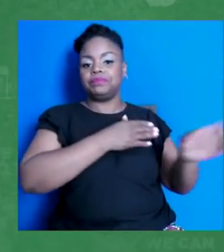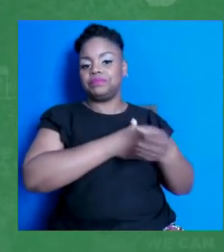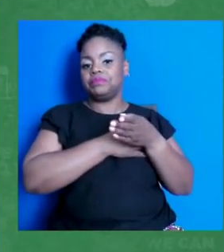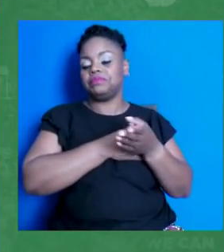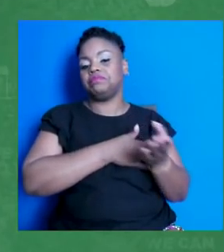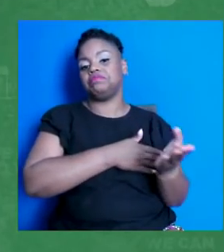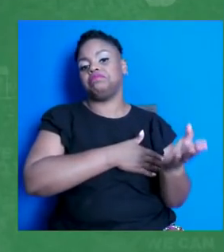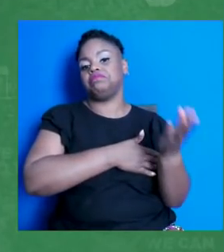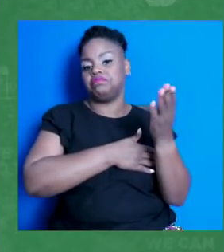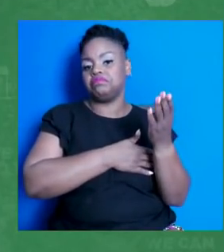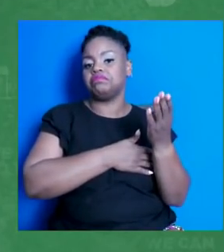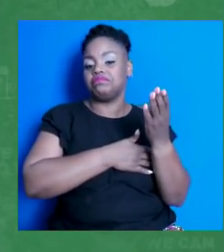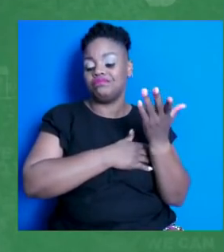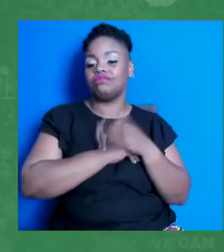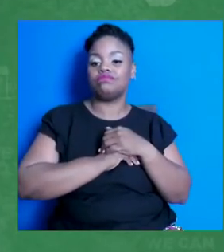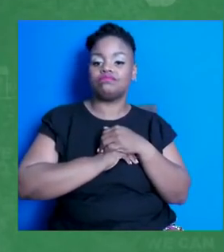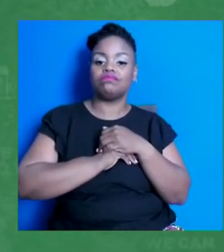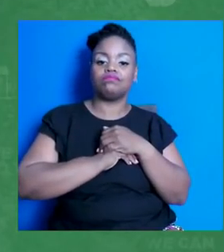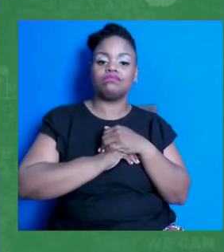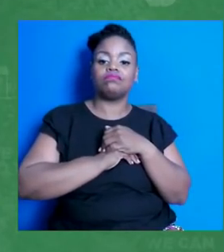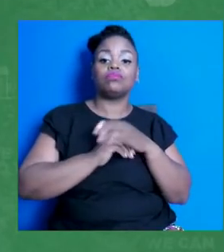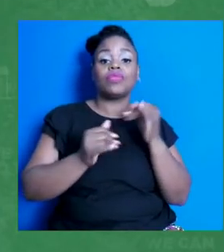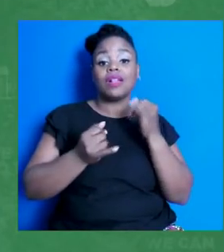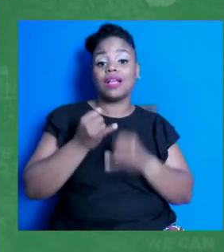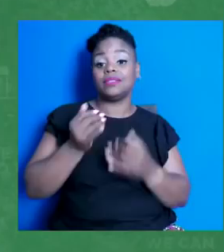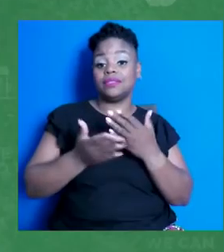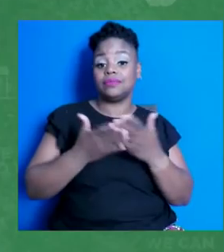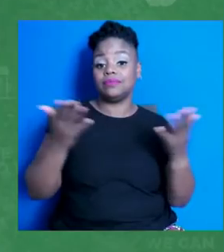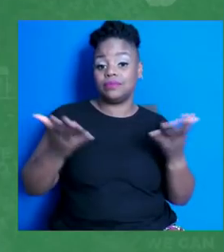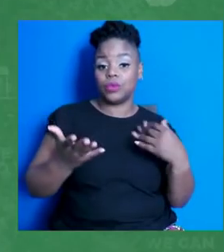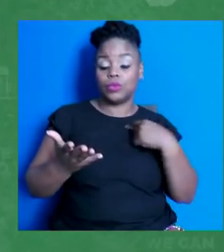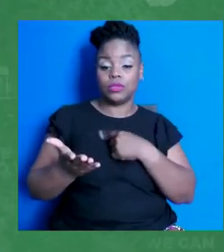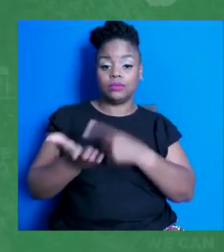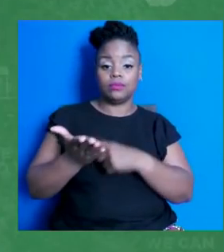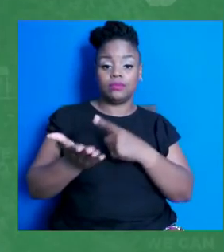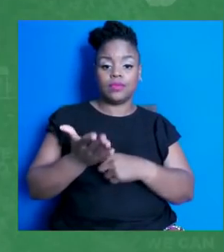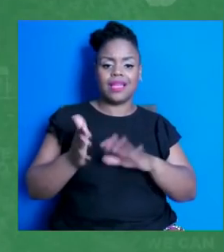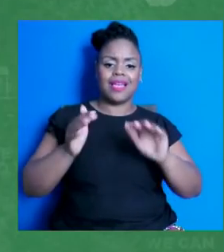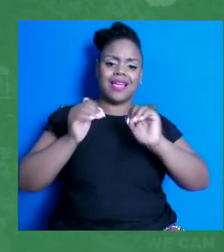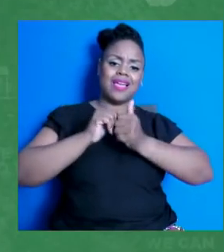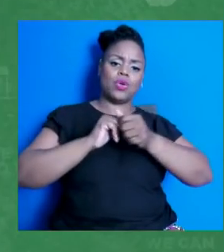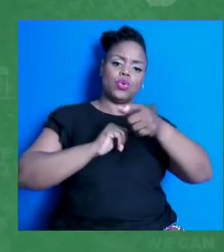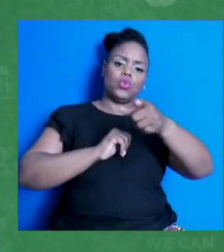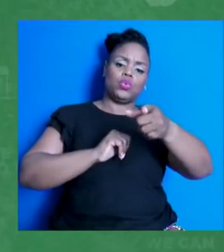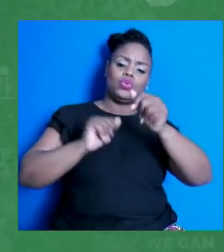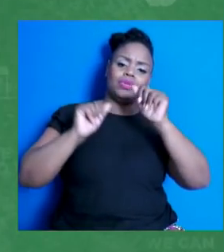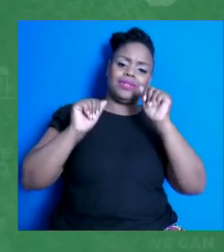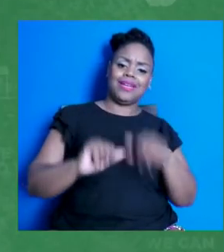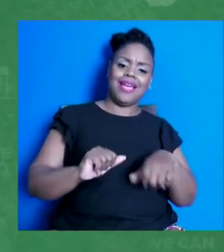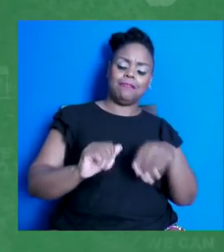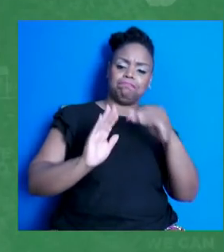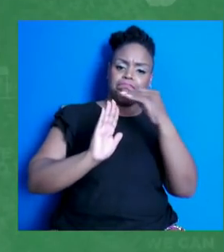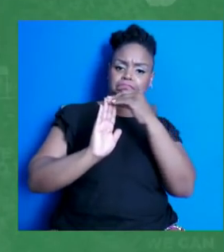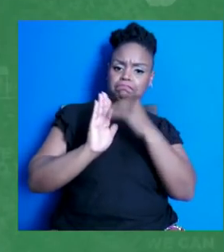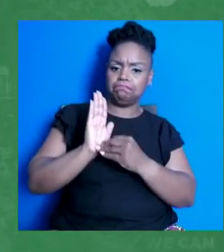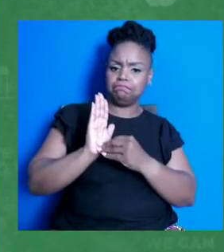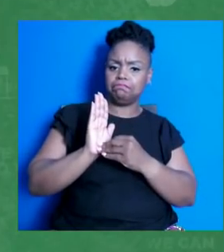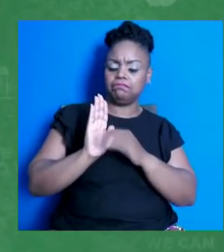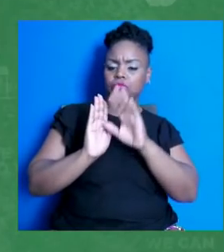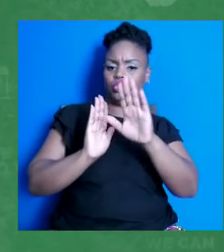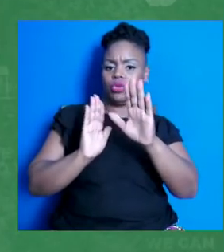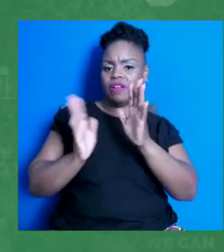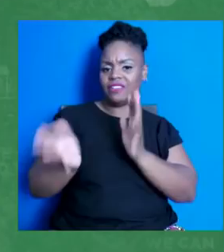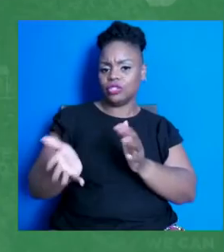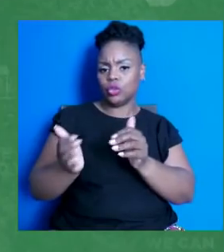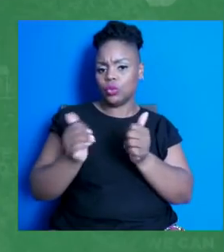So the last thing that we're going to talk about is how you can keep track of your conversations about the COVID-19 vaccines. Next slide, please. And one of the